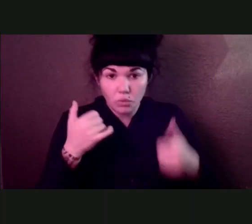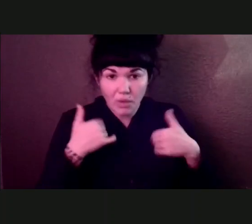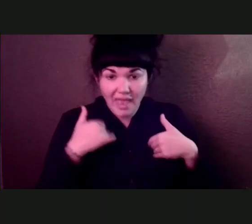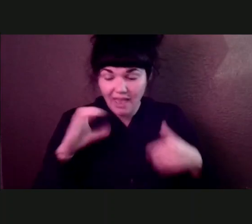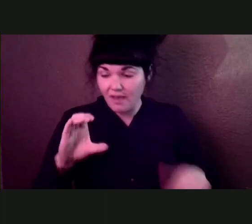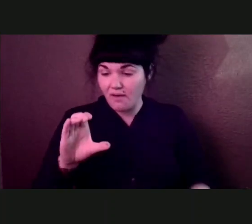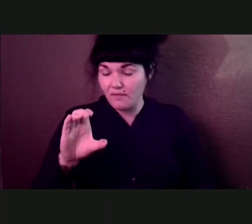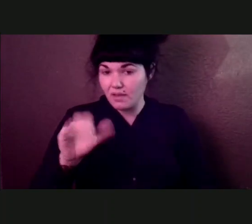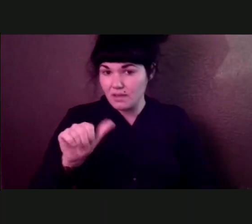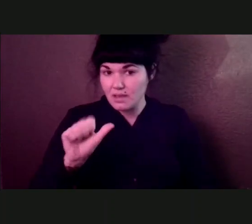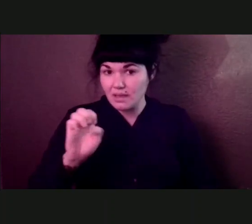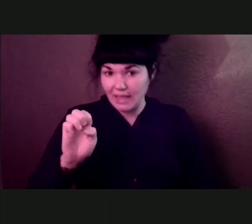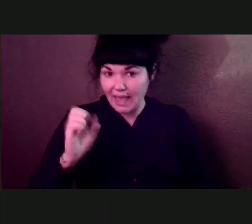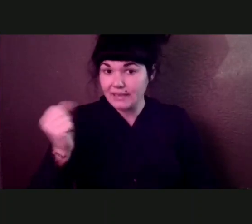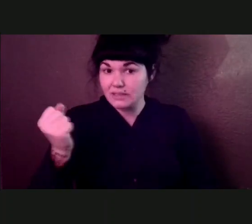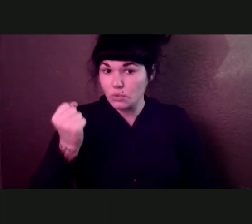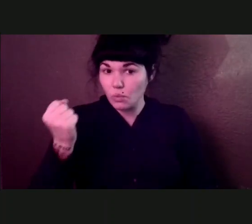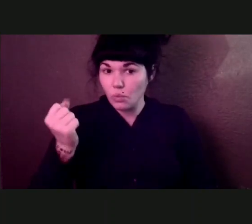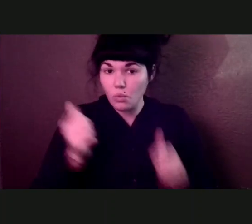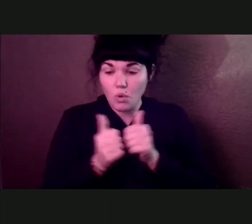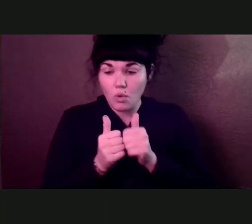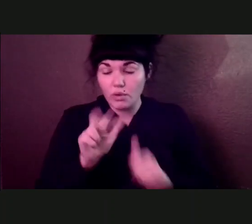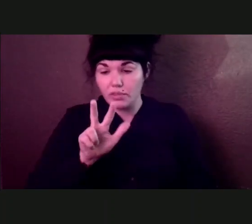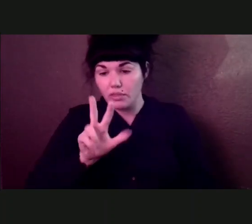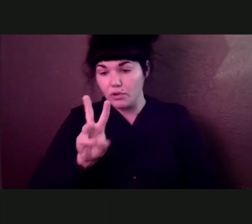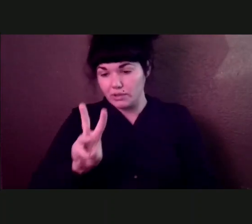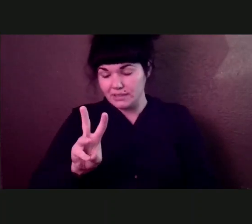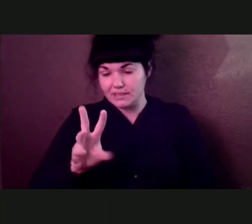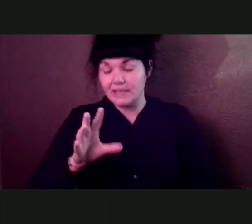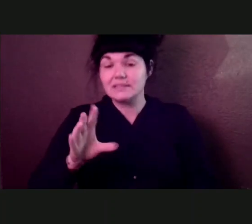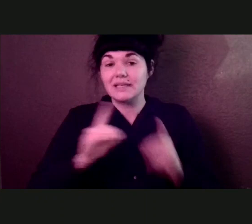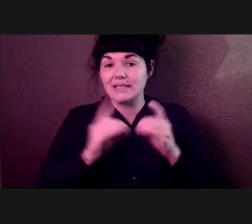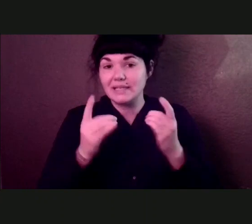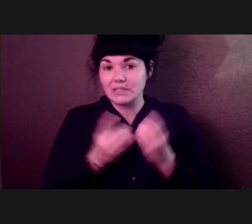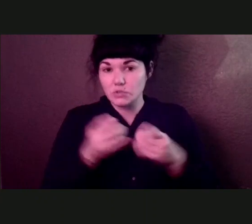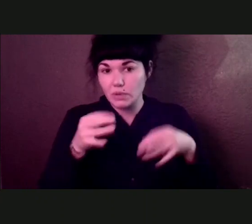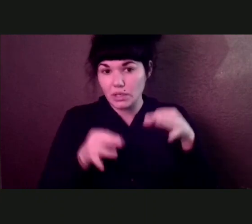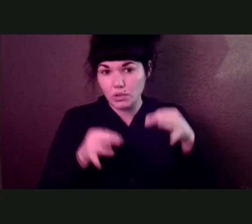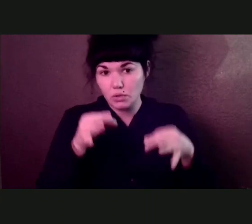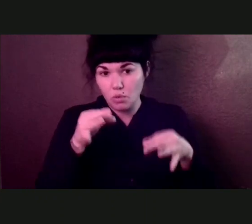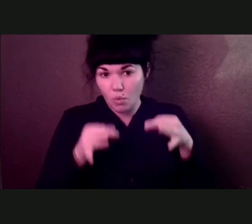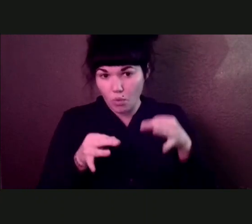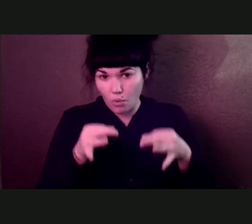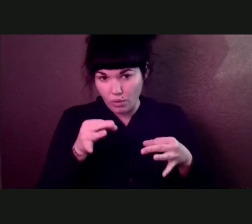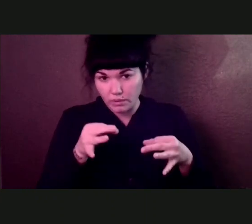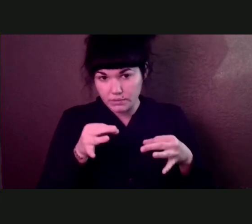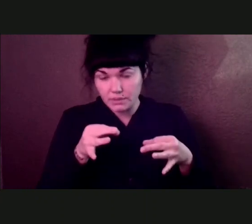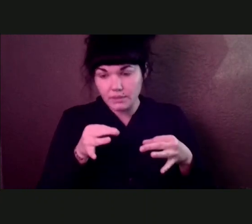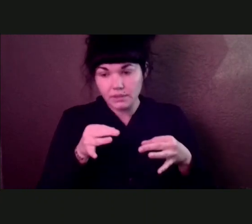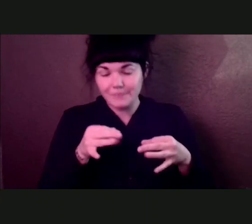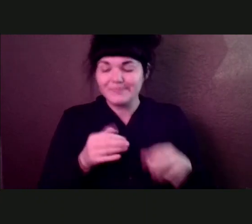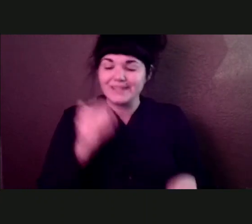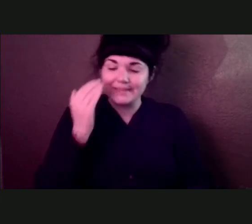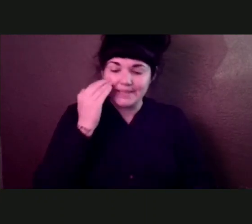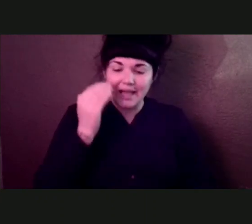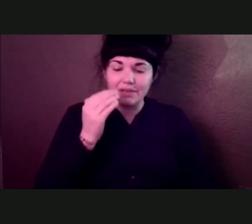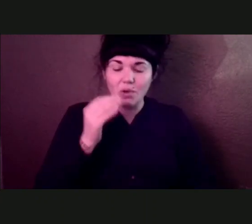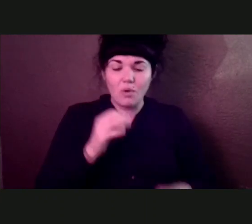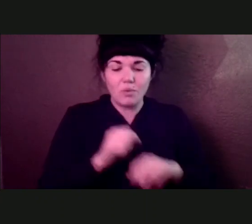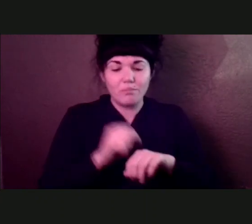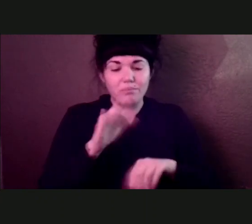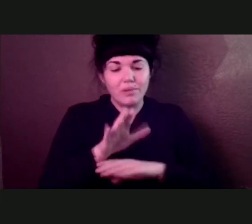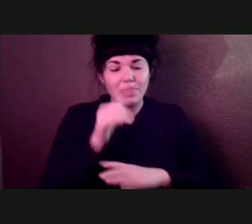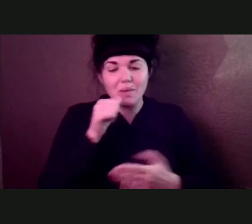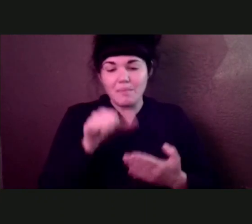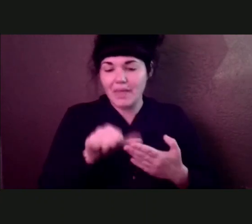is kind of funny these days and not run out running, um, you know, as we're accustomed to it running. If you think you have a court